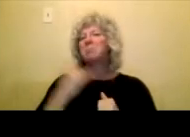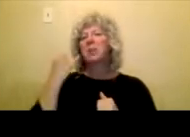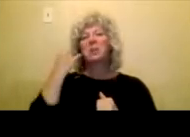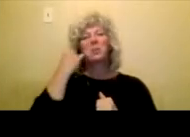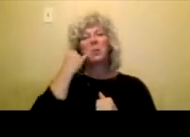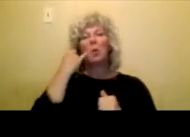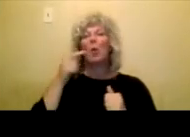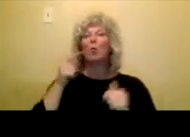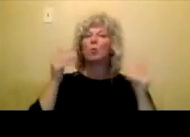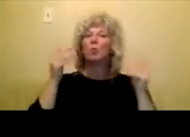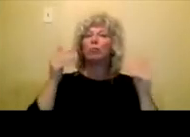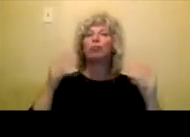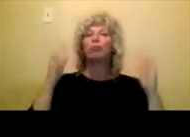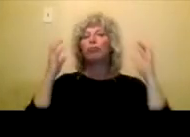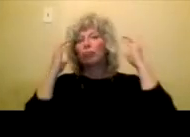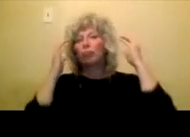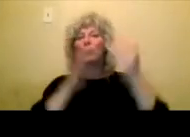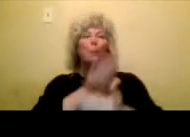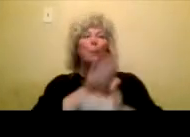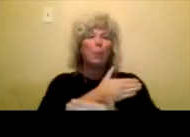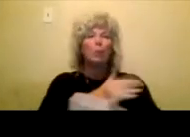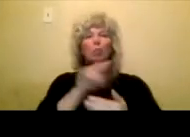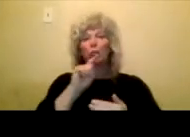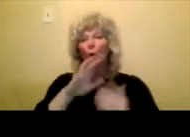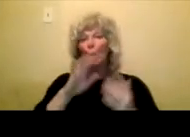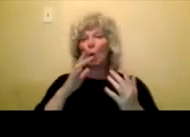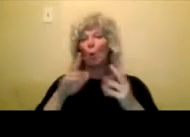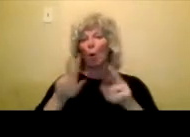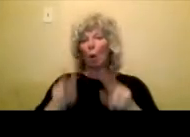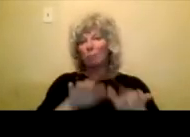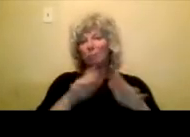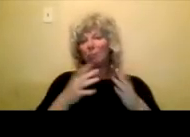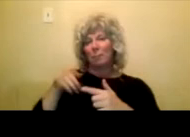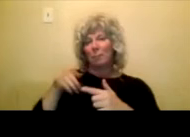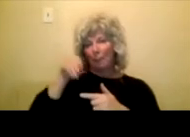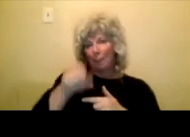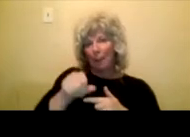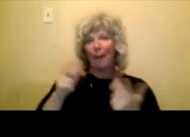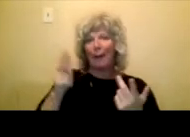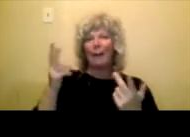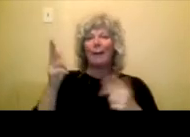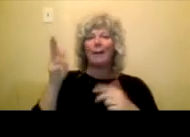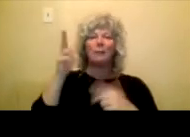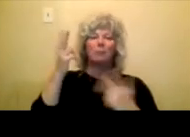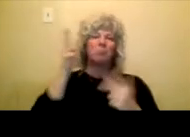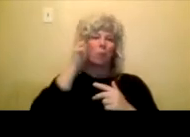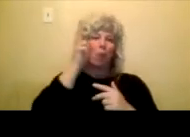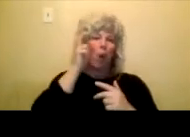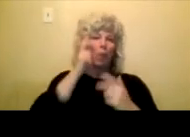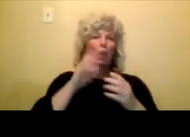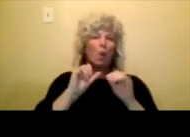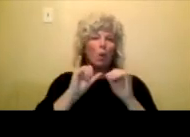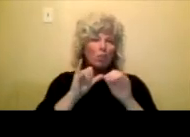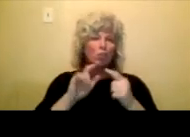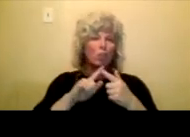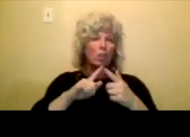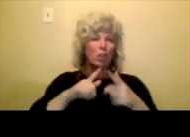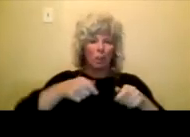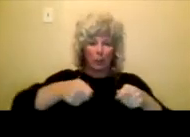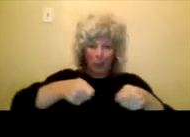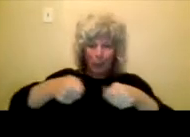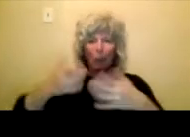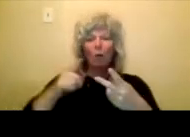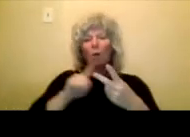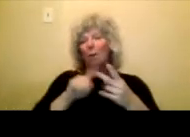you know, that might look like the audio engineer or the actual facilities, uh, the fees going into